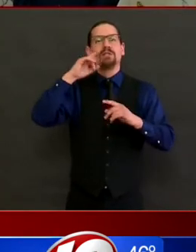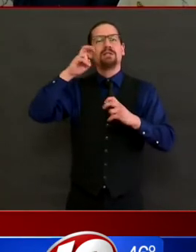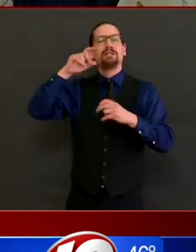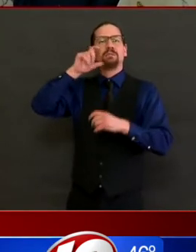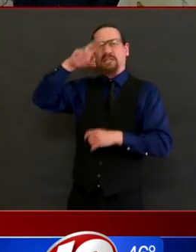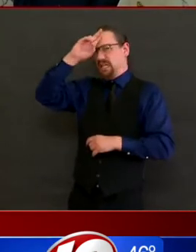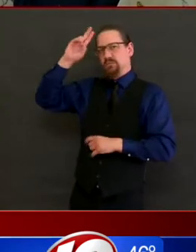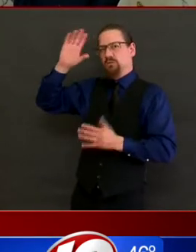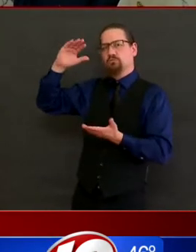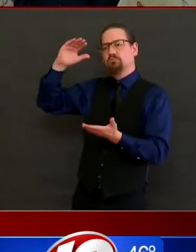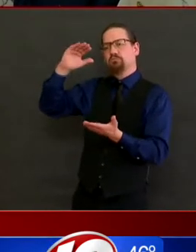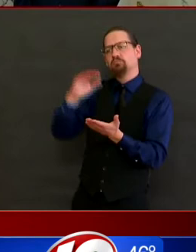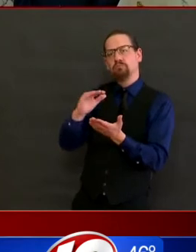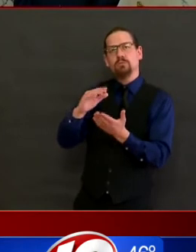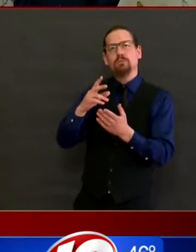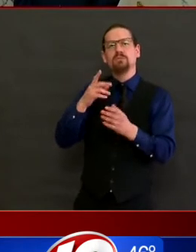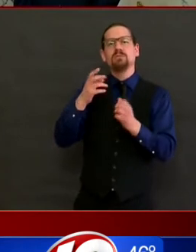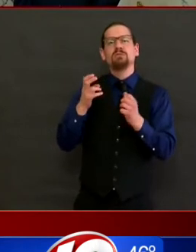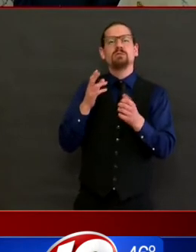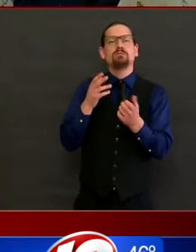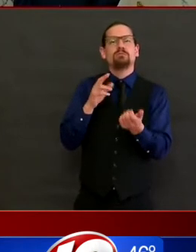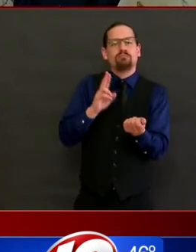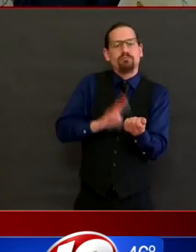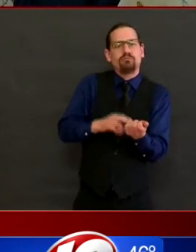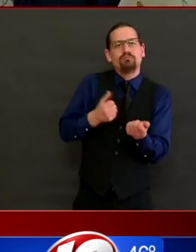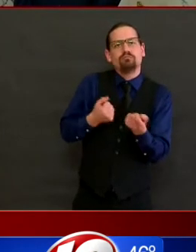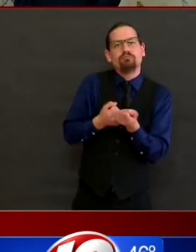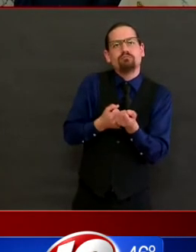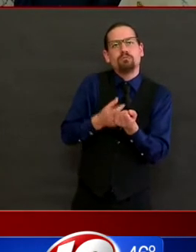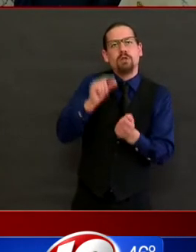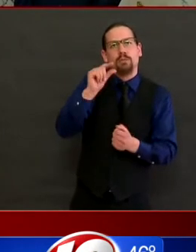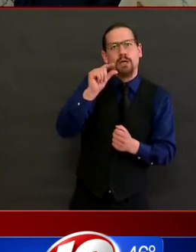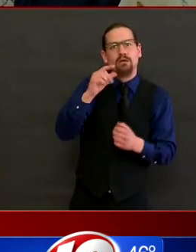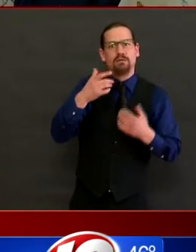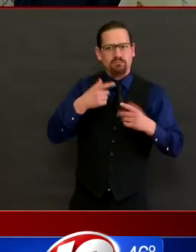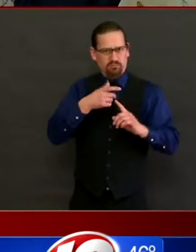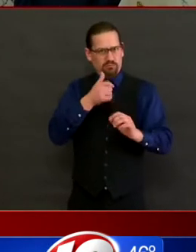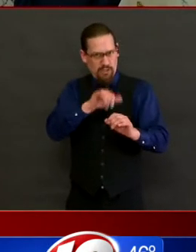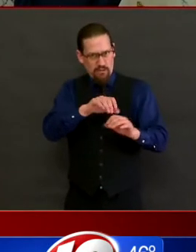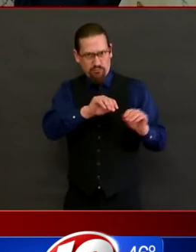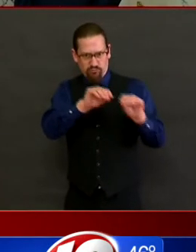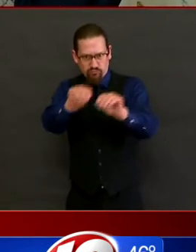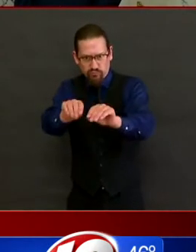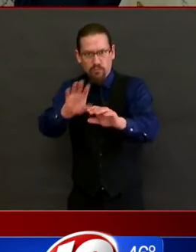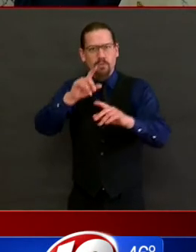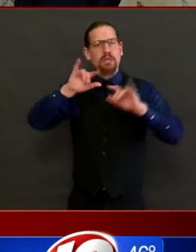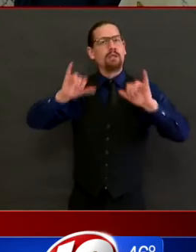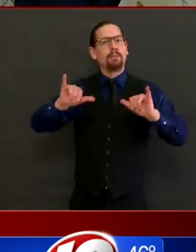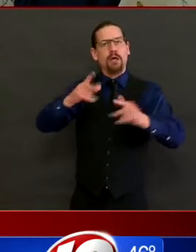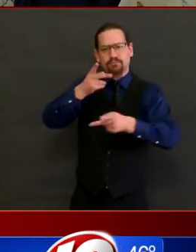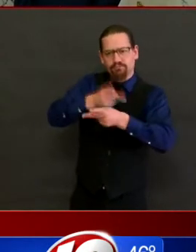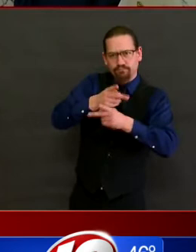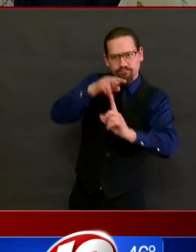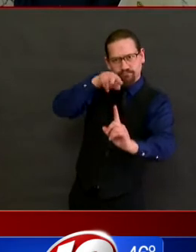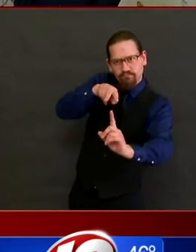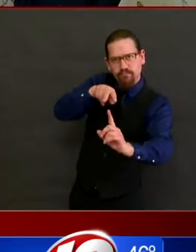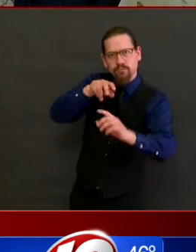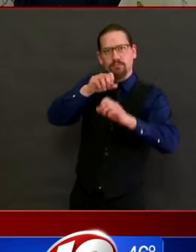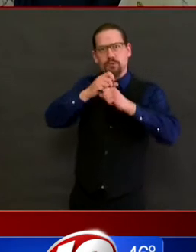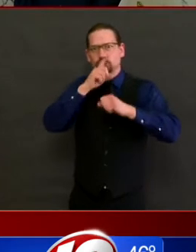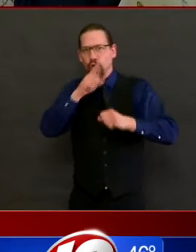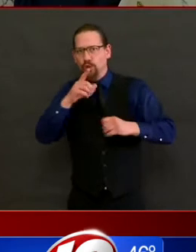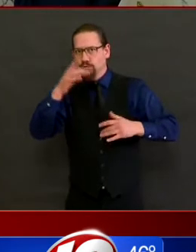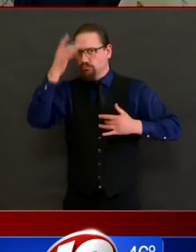the hospital where they can continue to receive the care that they need while allowing us to reserve hospital beds